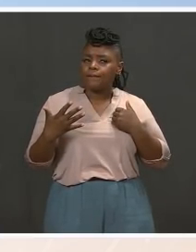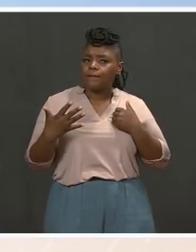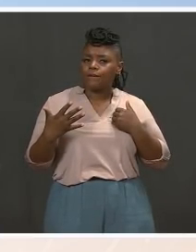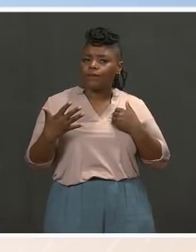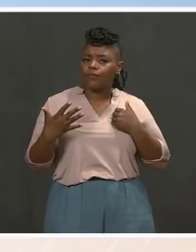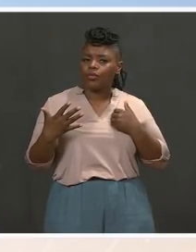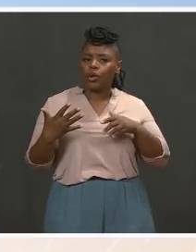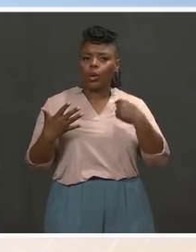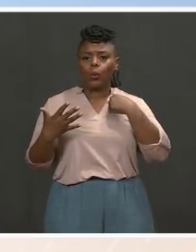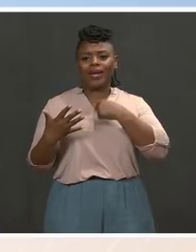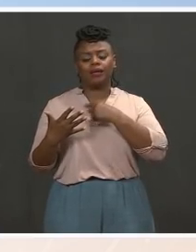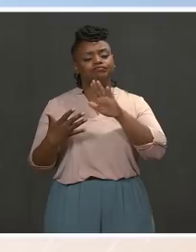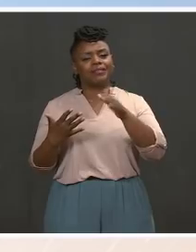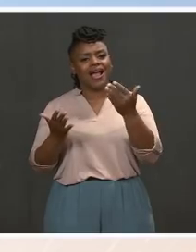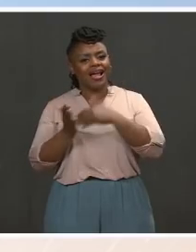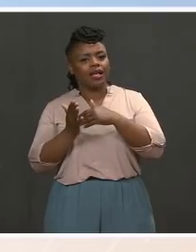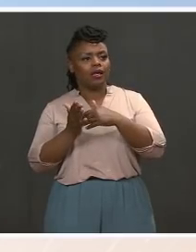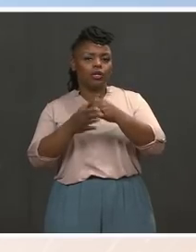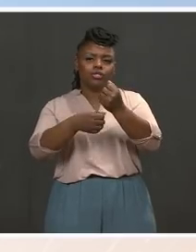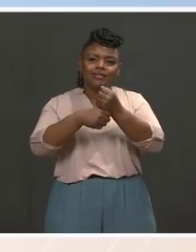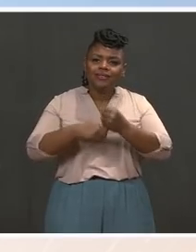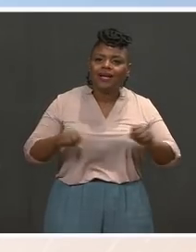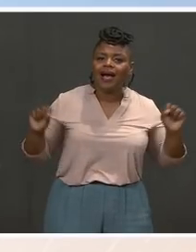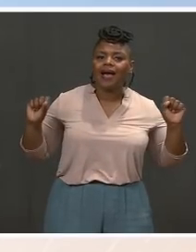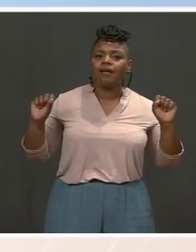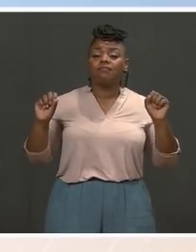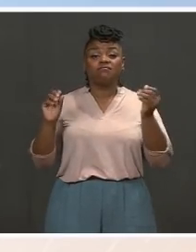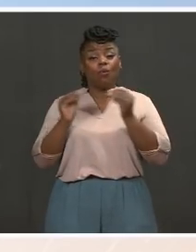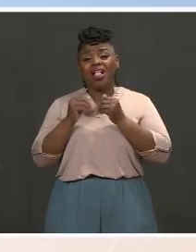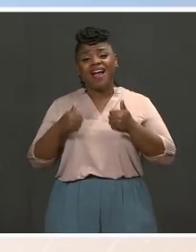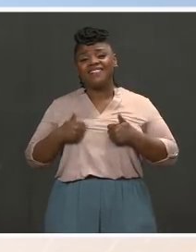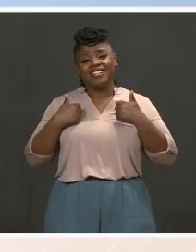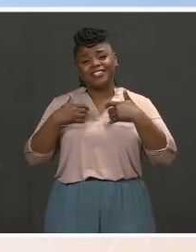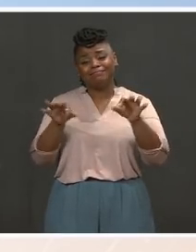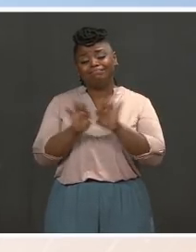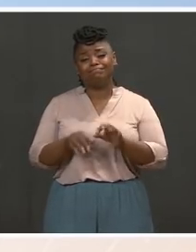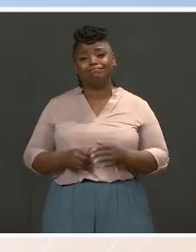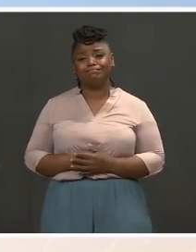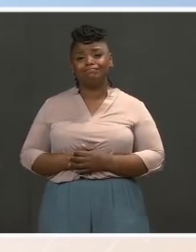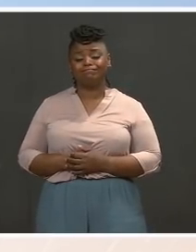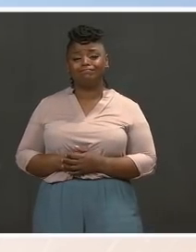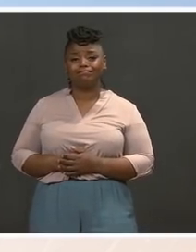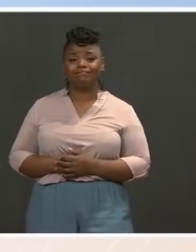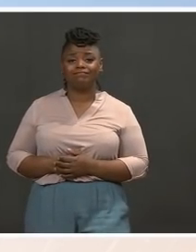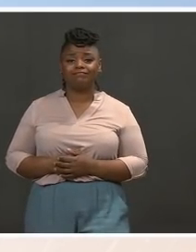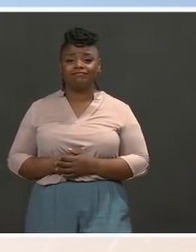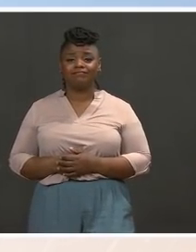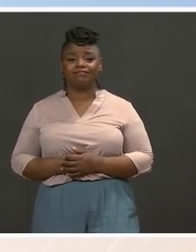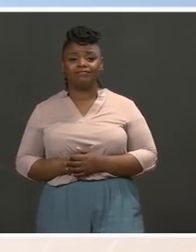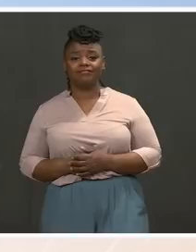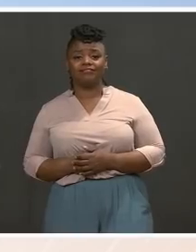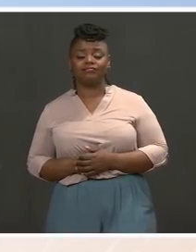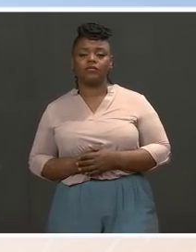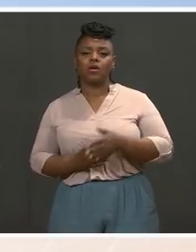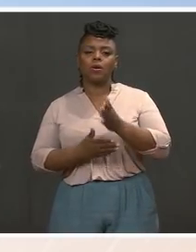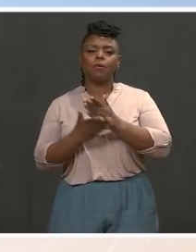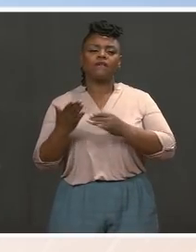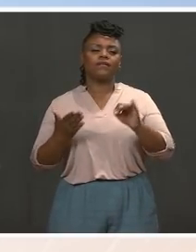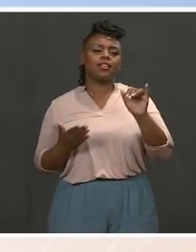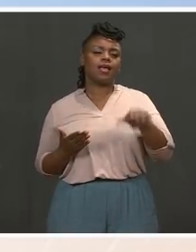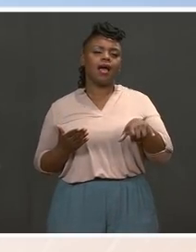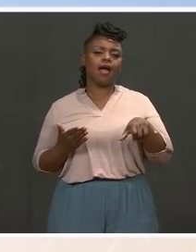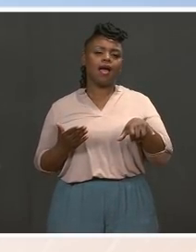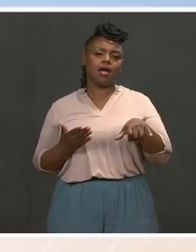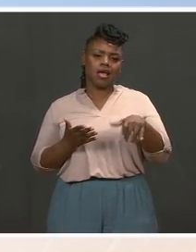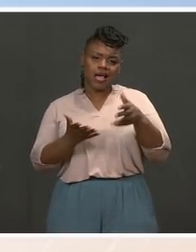to put our resources and efforts into those that we think will be most effective. You know, obviously, part of that is through engagement with the WHO.